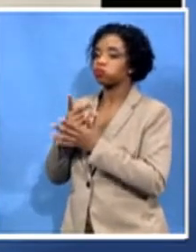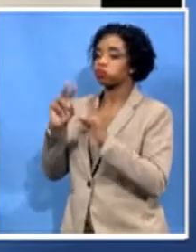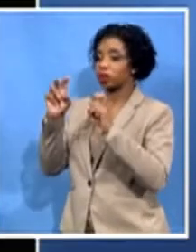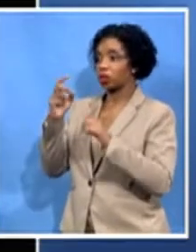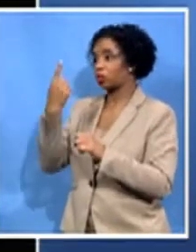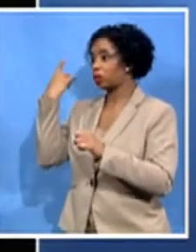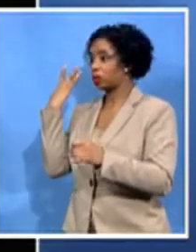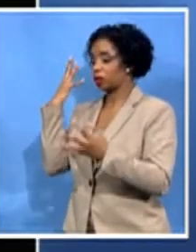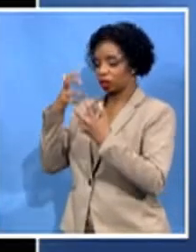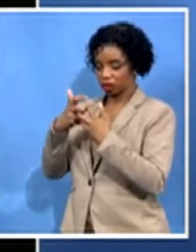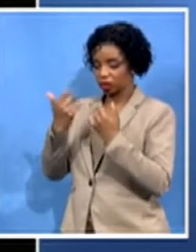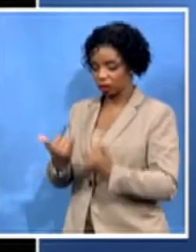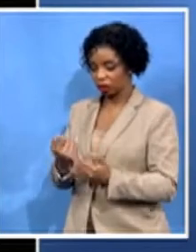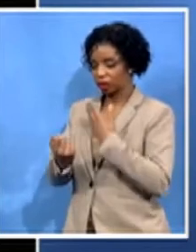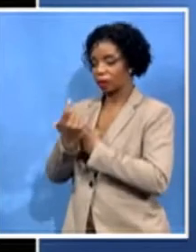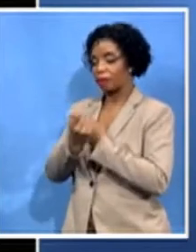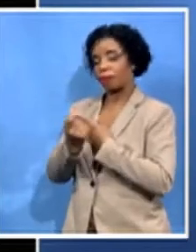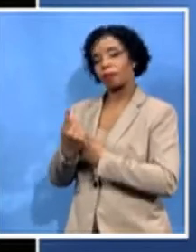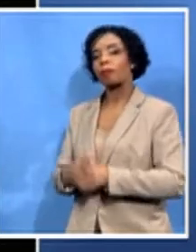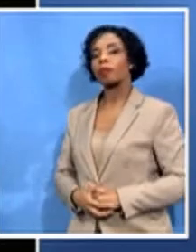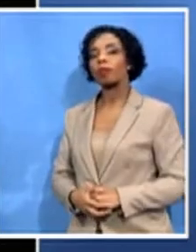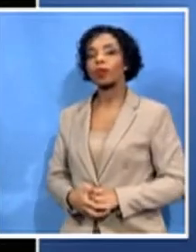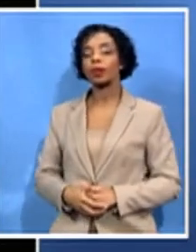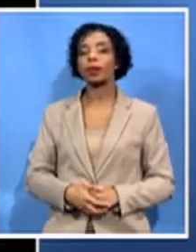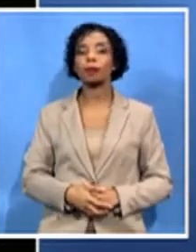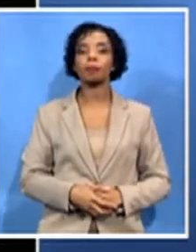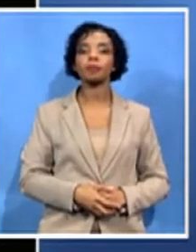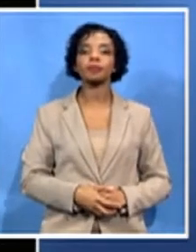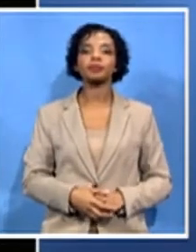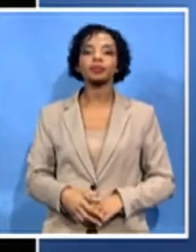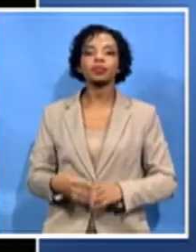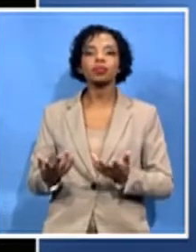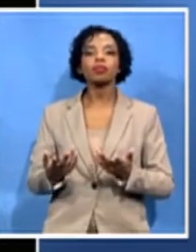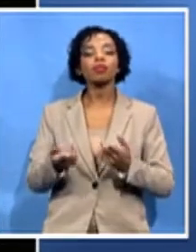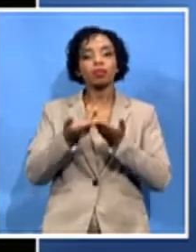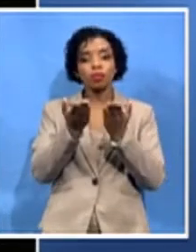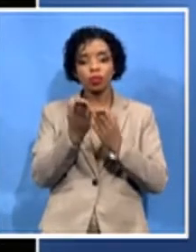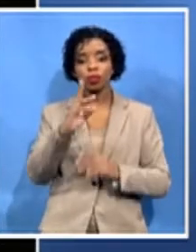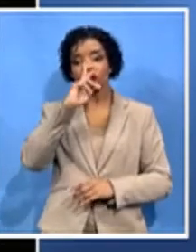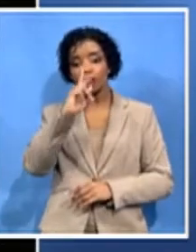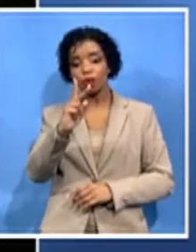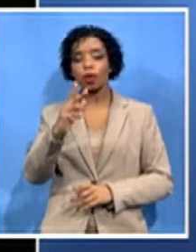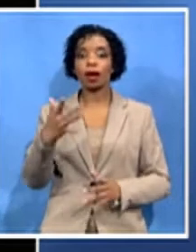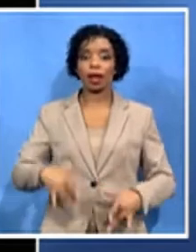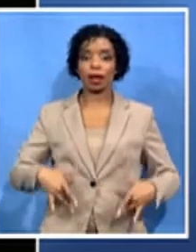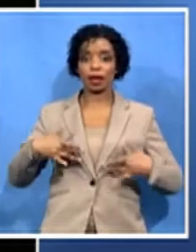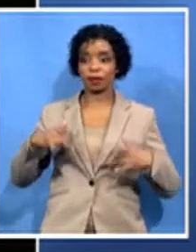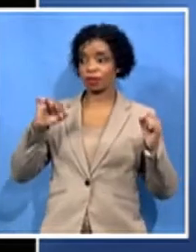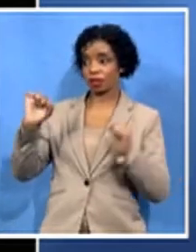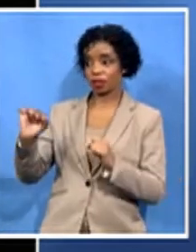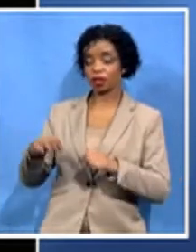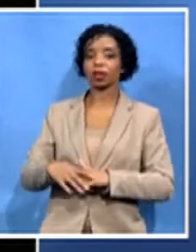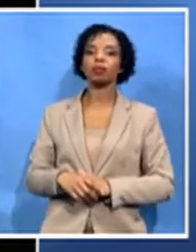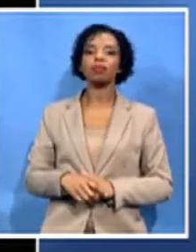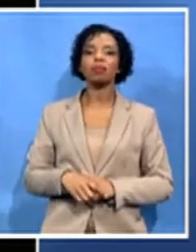Well, obviously, if you look at his life, he was selfless, dedicated for liberation and